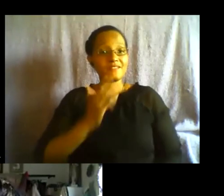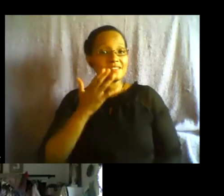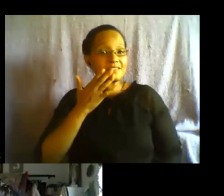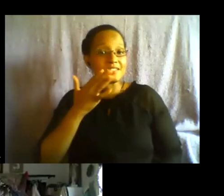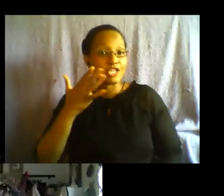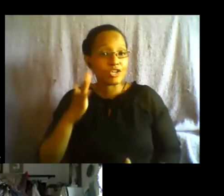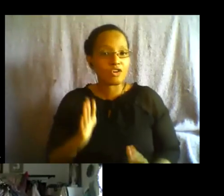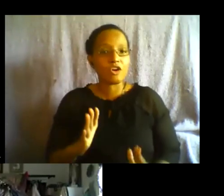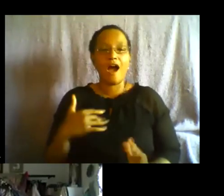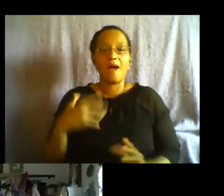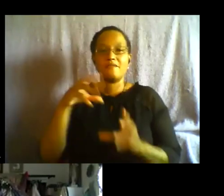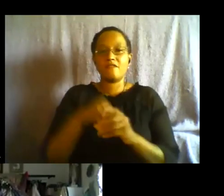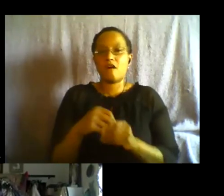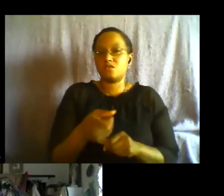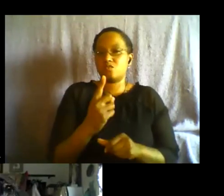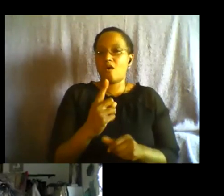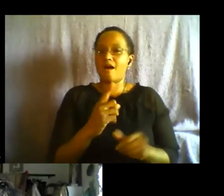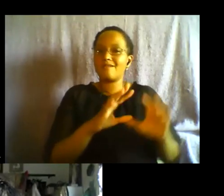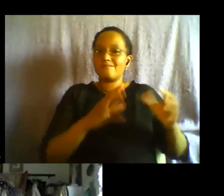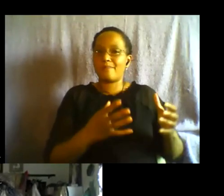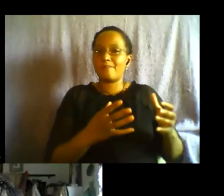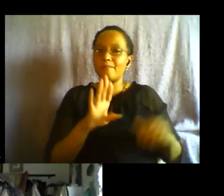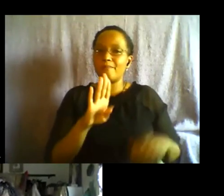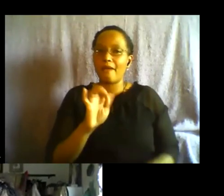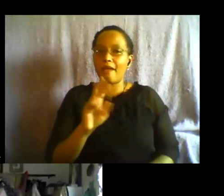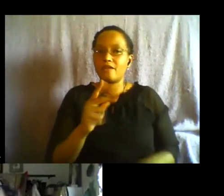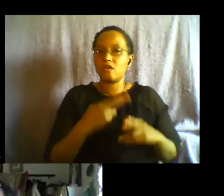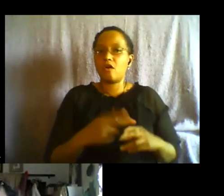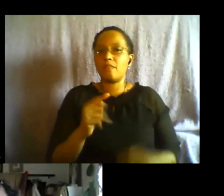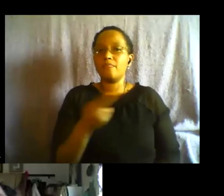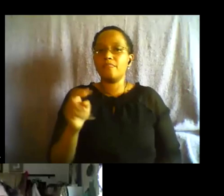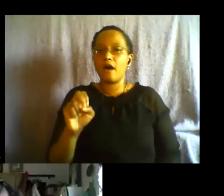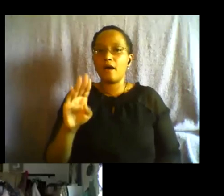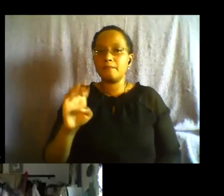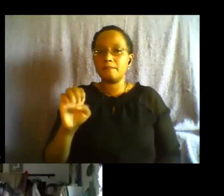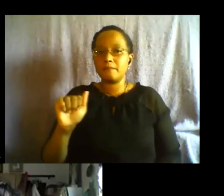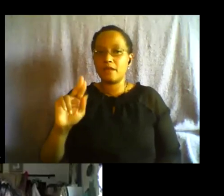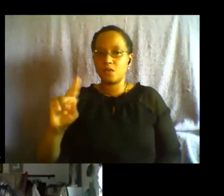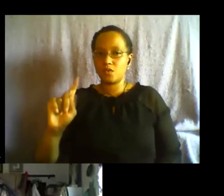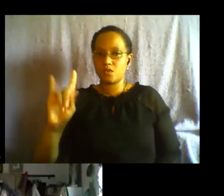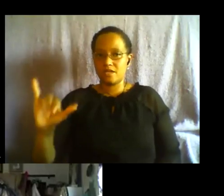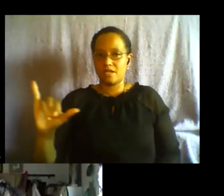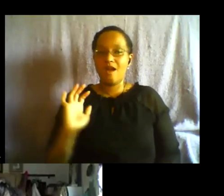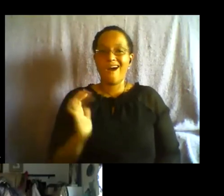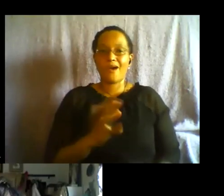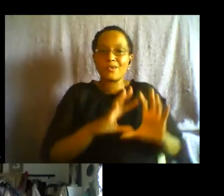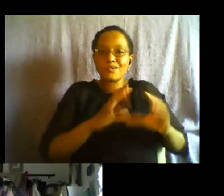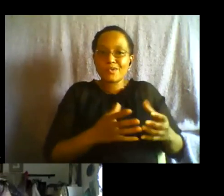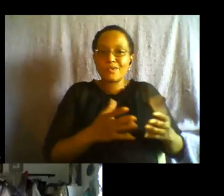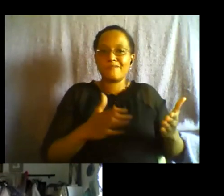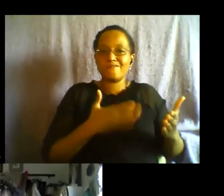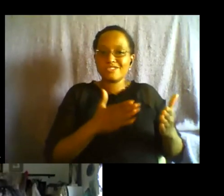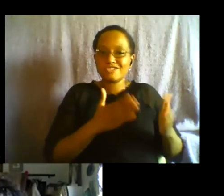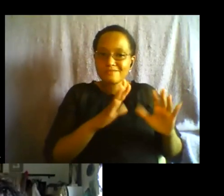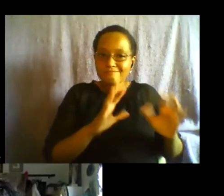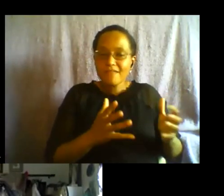called the beauty and my band is gonna have a recorded track they're really amazing musicians and i'll be